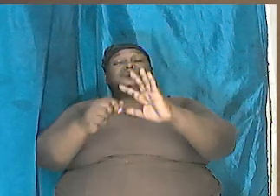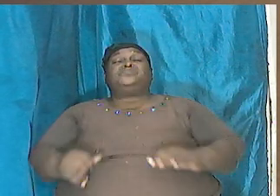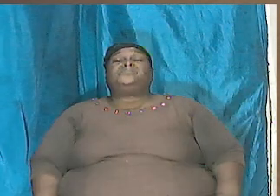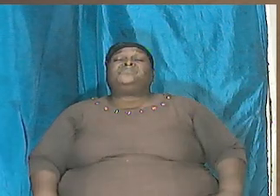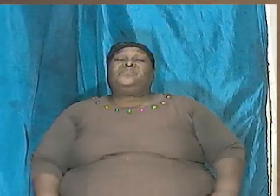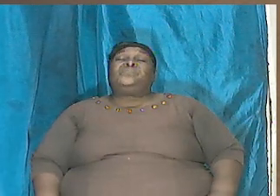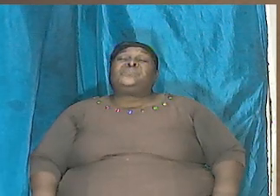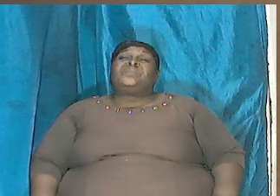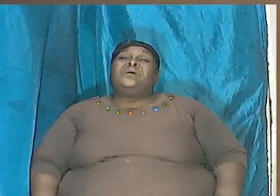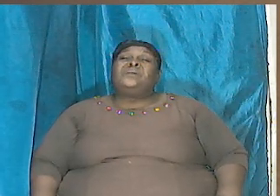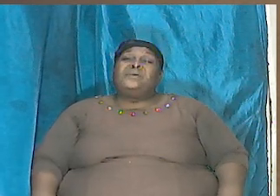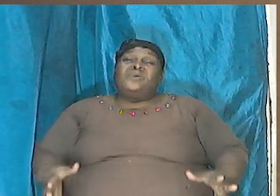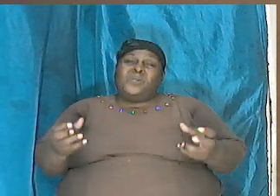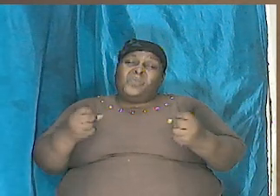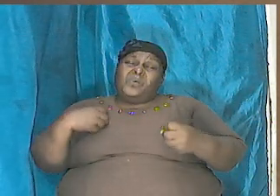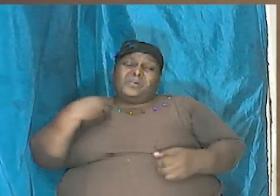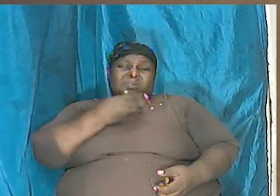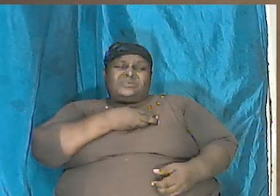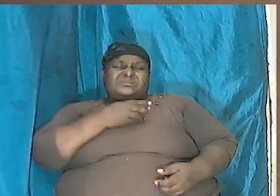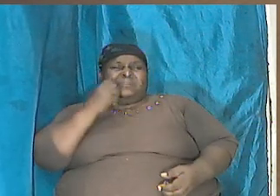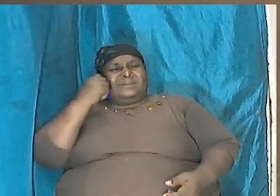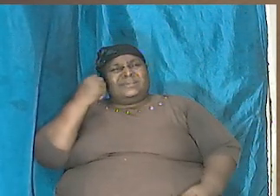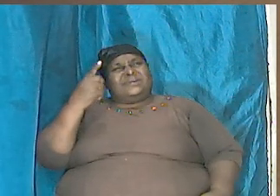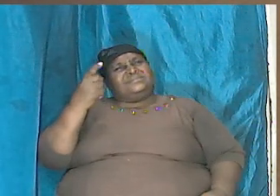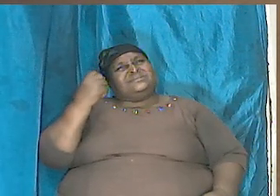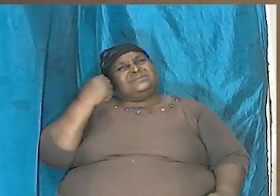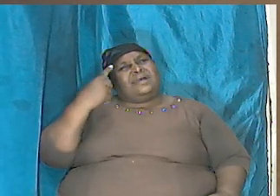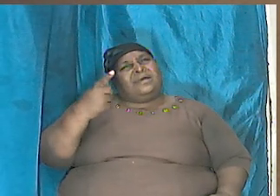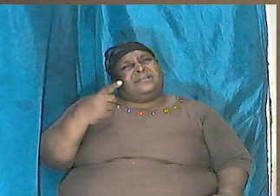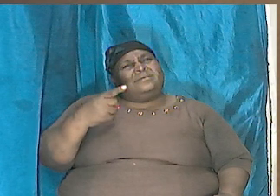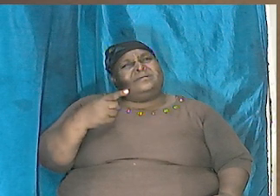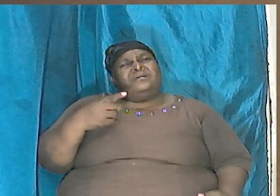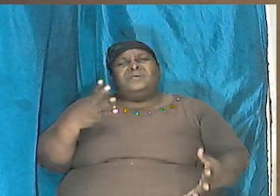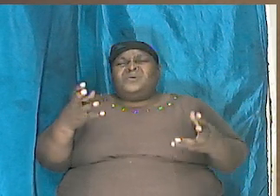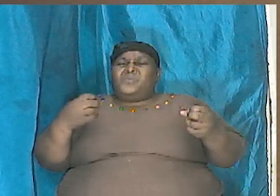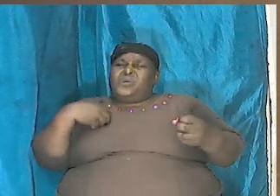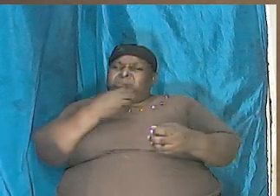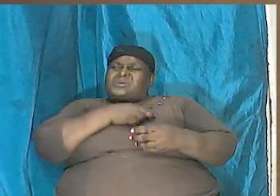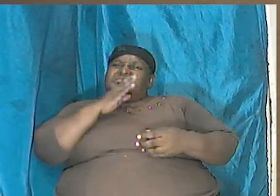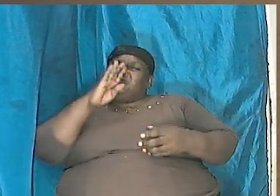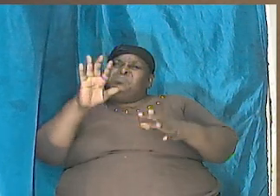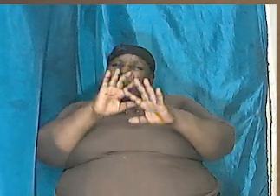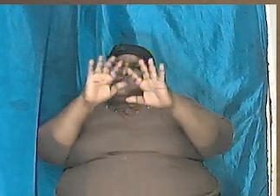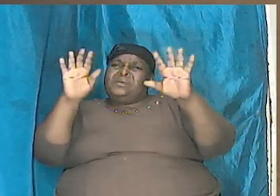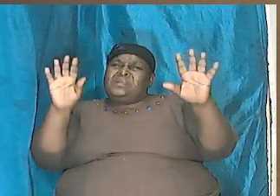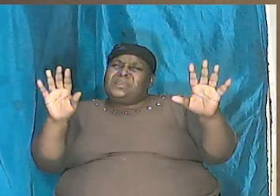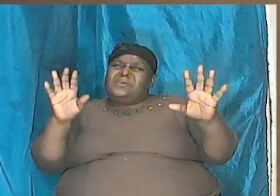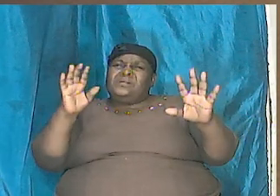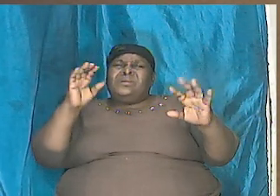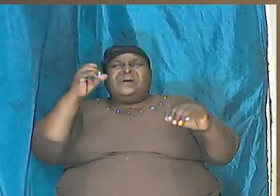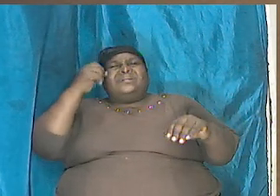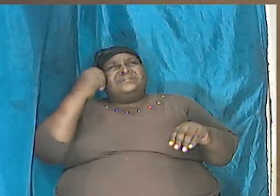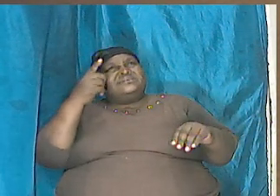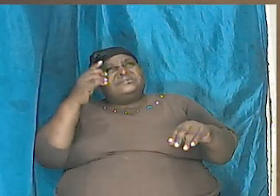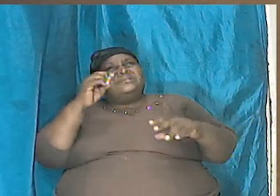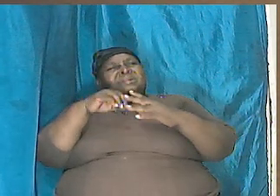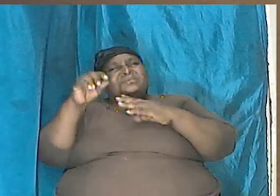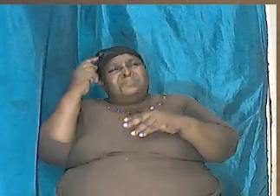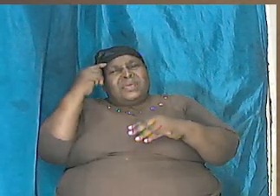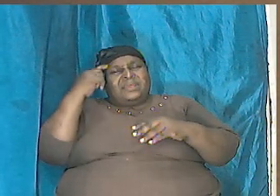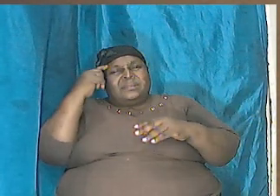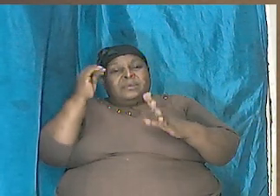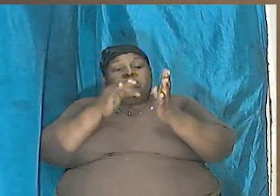us to understand the brothers and sisters I want us to be clear in our minds that the Bible